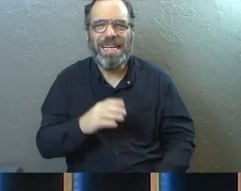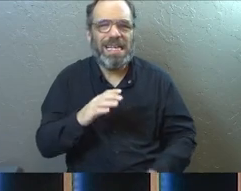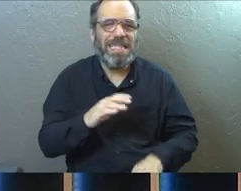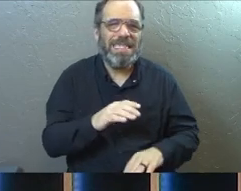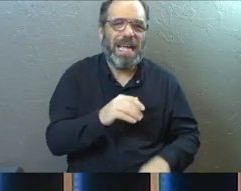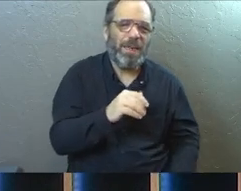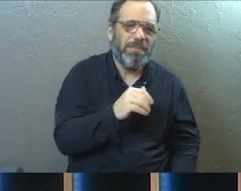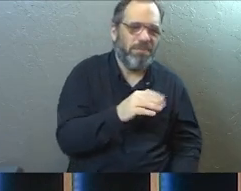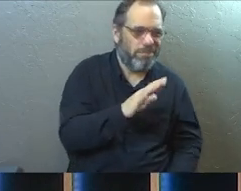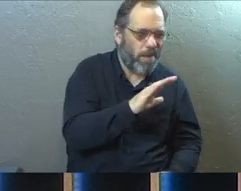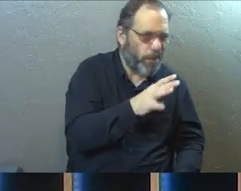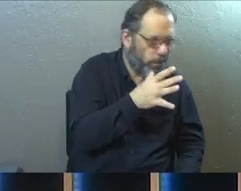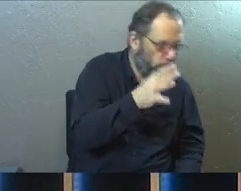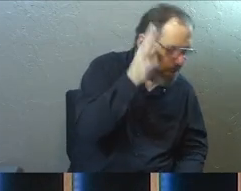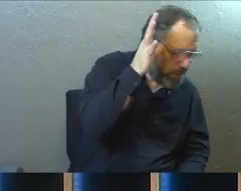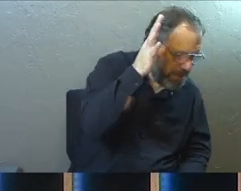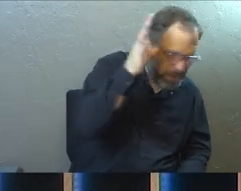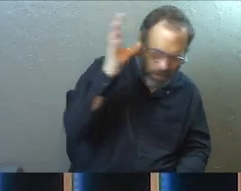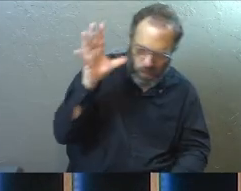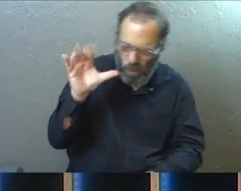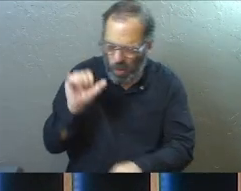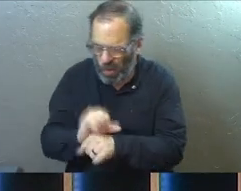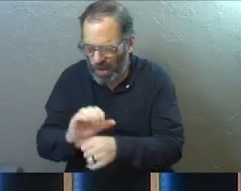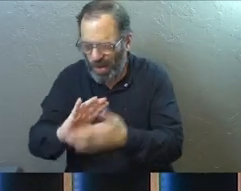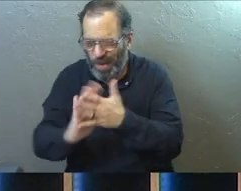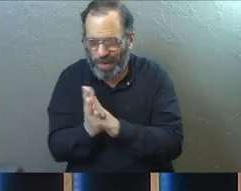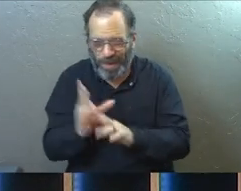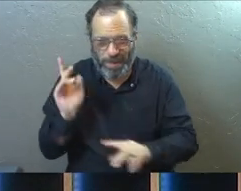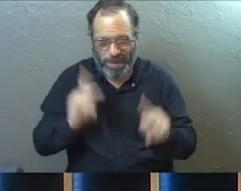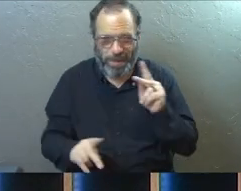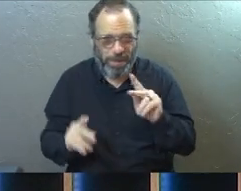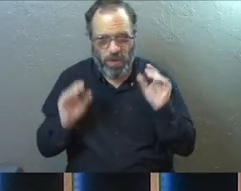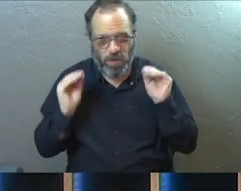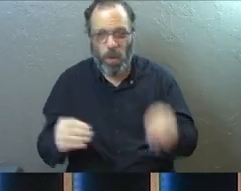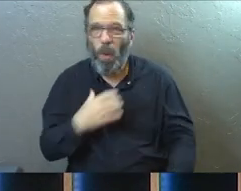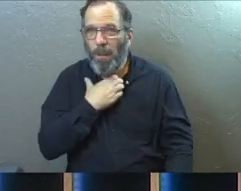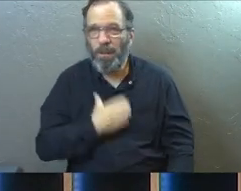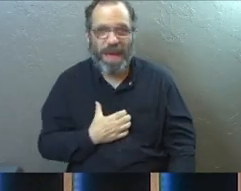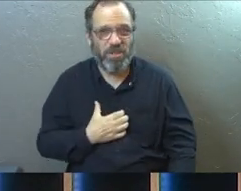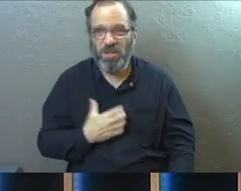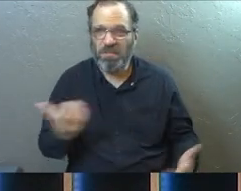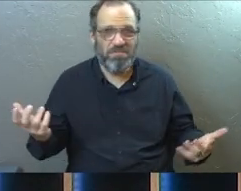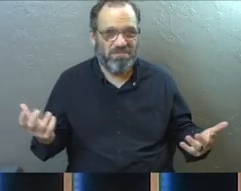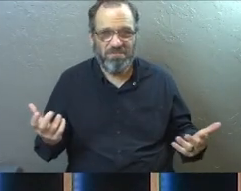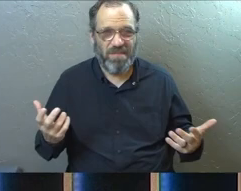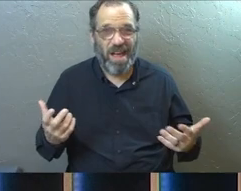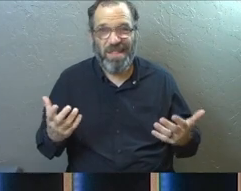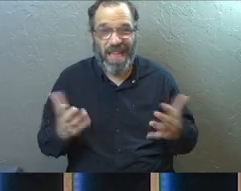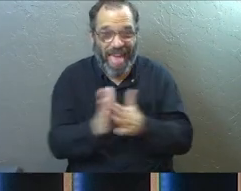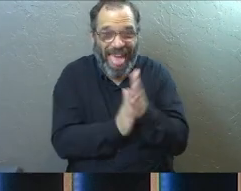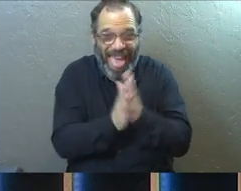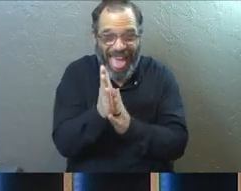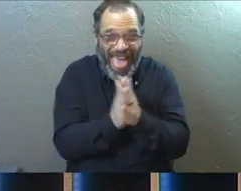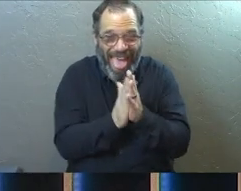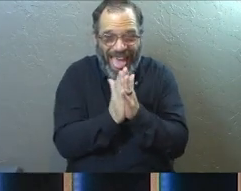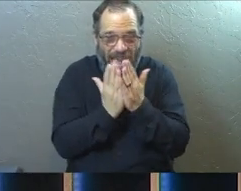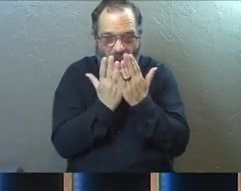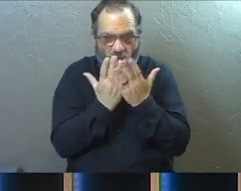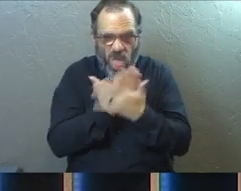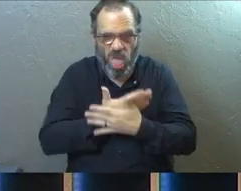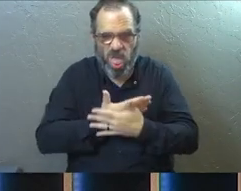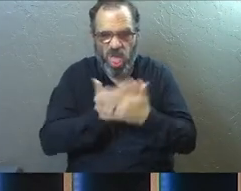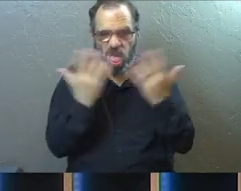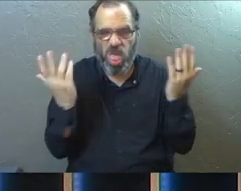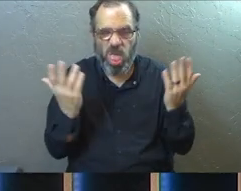parenting or in our work or in whatever it is to be people that don't have passion, to be people that have lost that fire and that